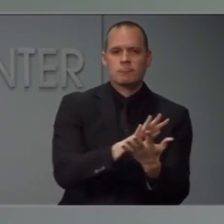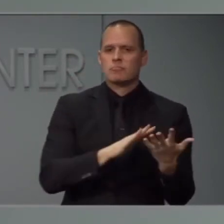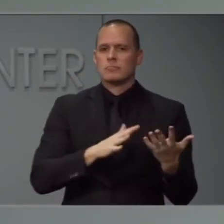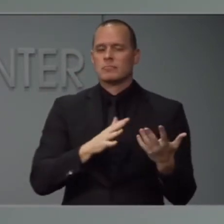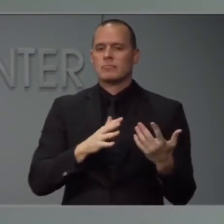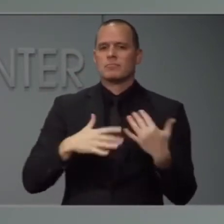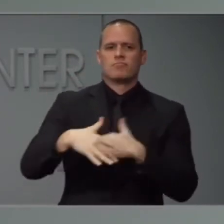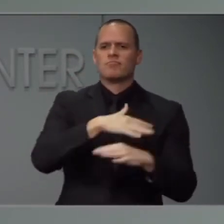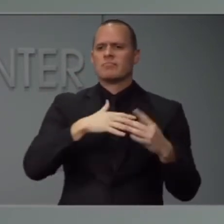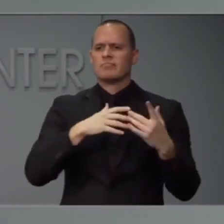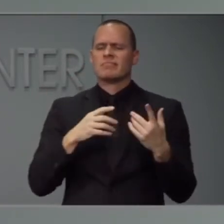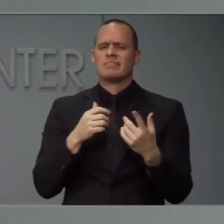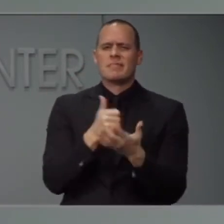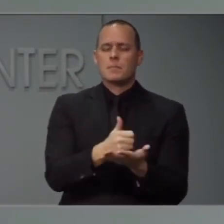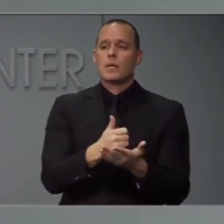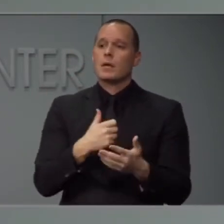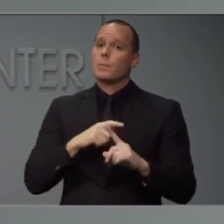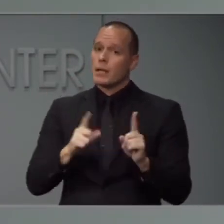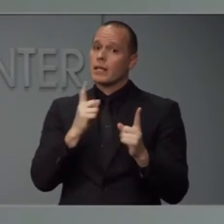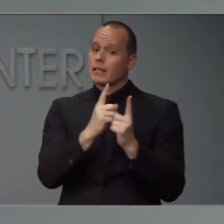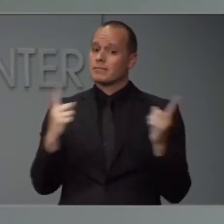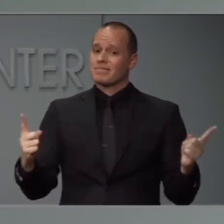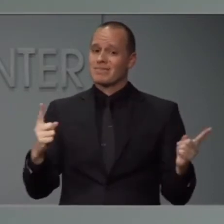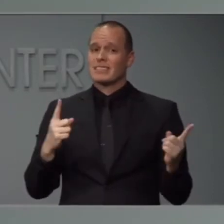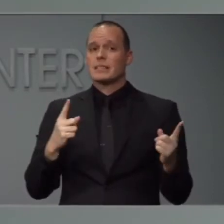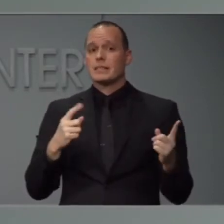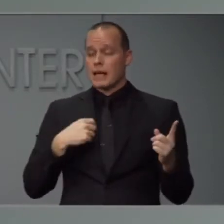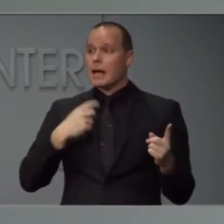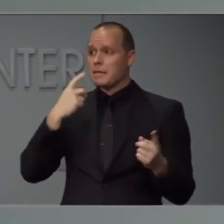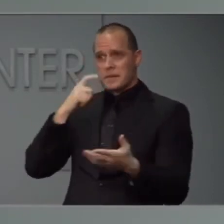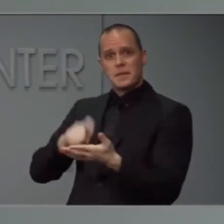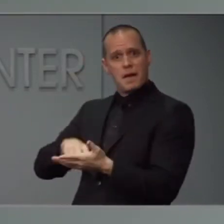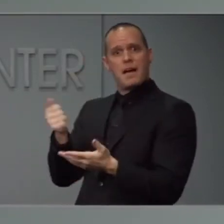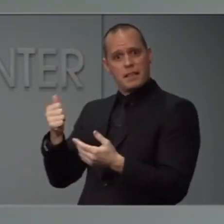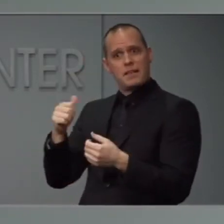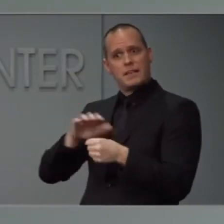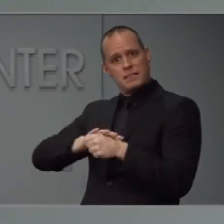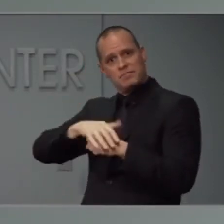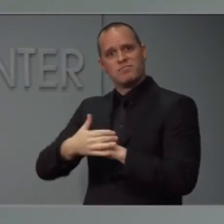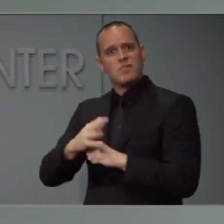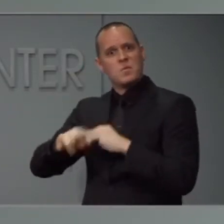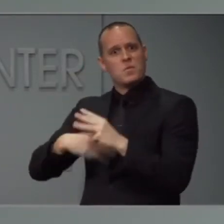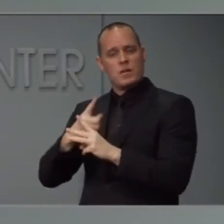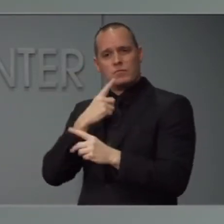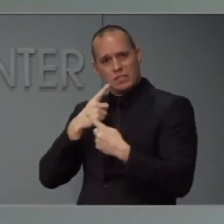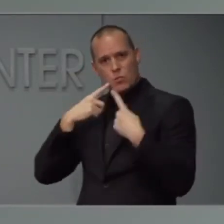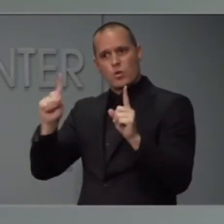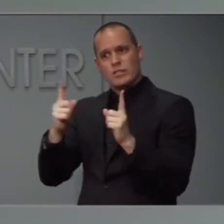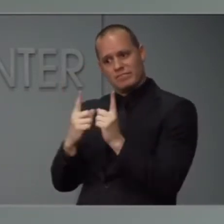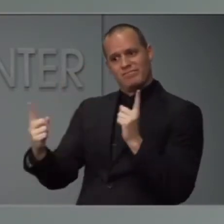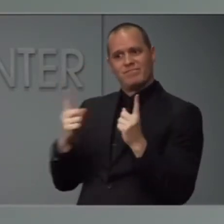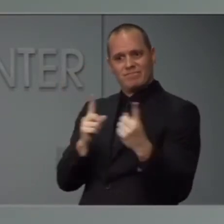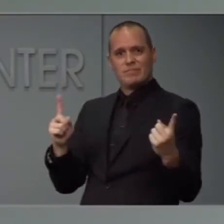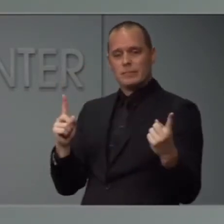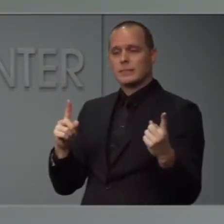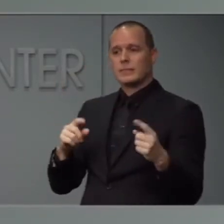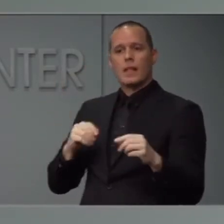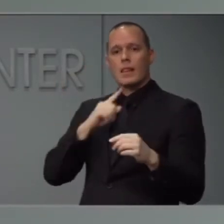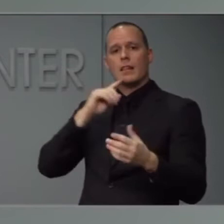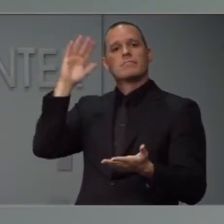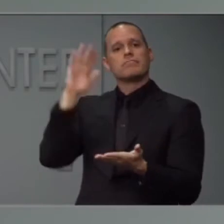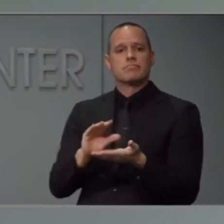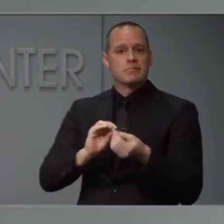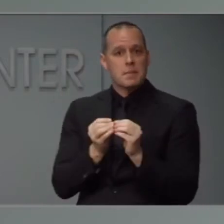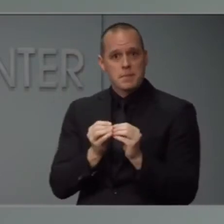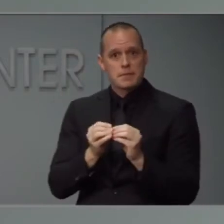the spread of the virus. We've seen them work in other parts of the world and even other parts of this country. So we know with folks